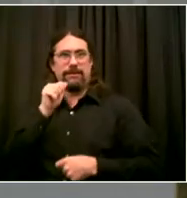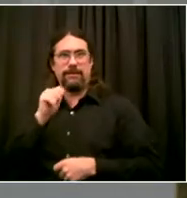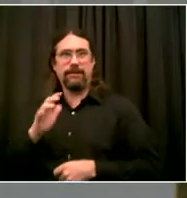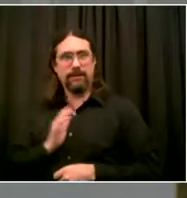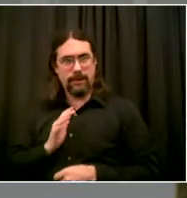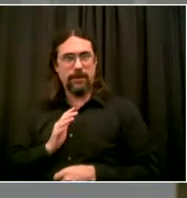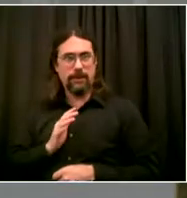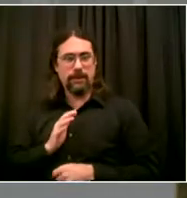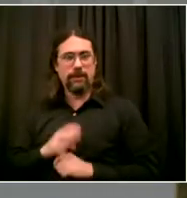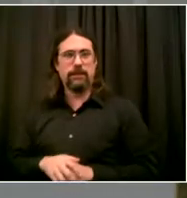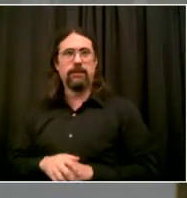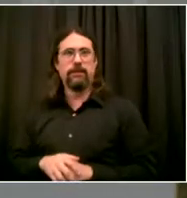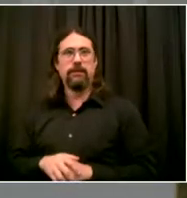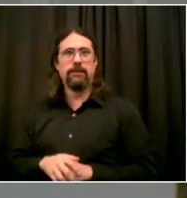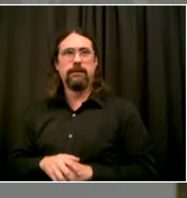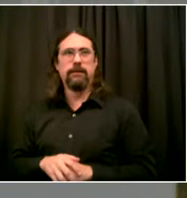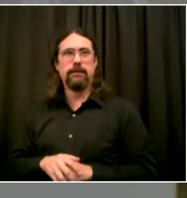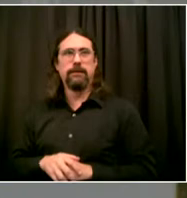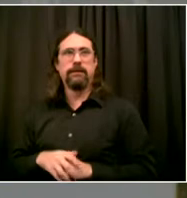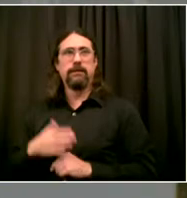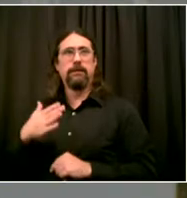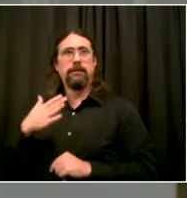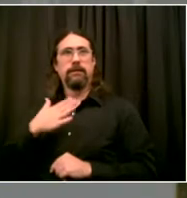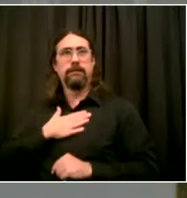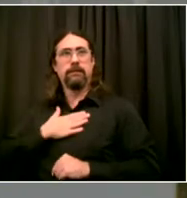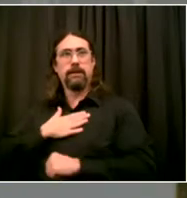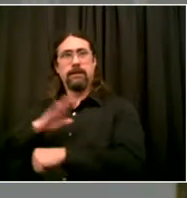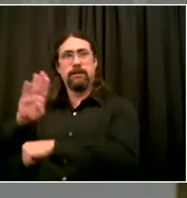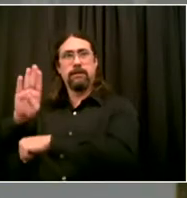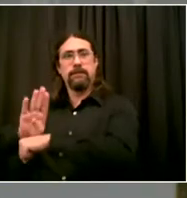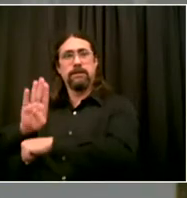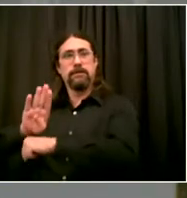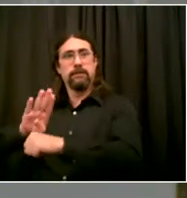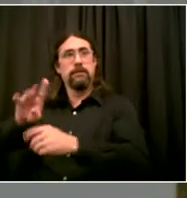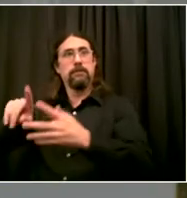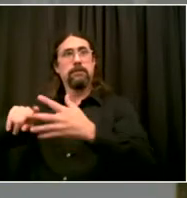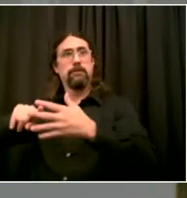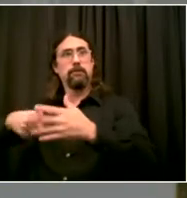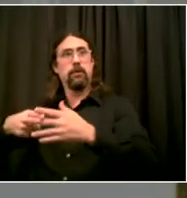storefront in the Bronx and Washington Heights,